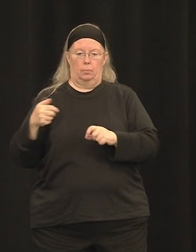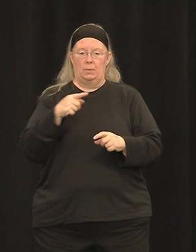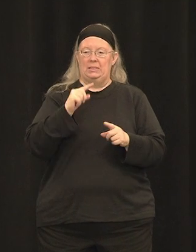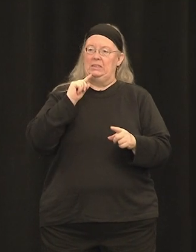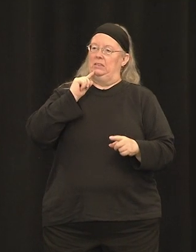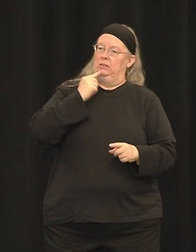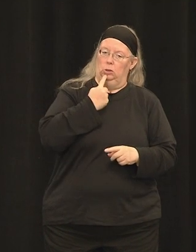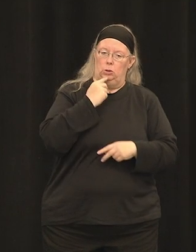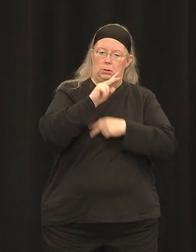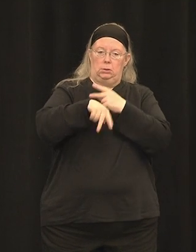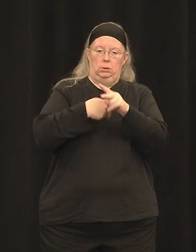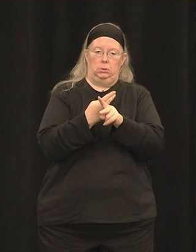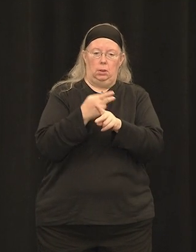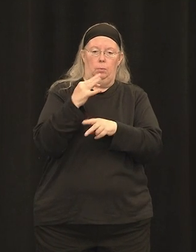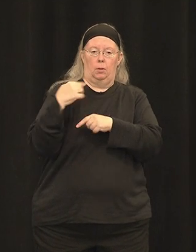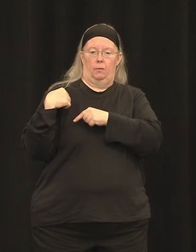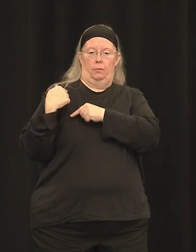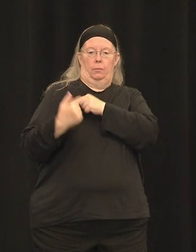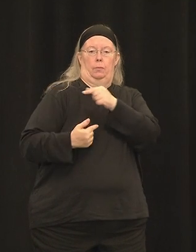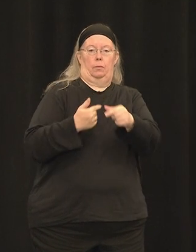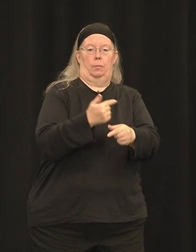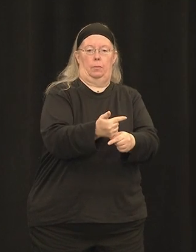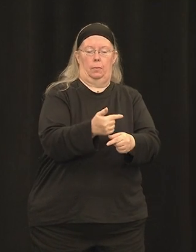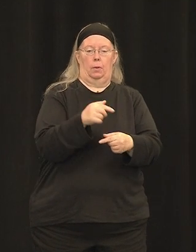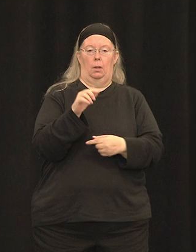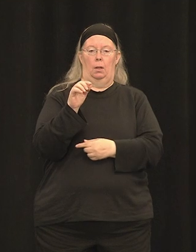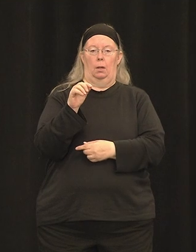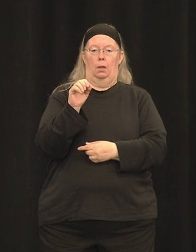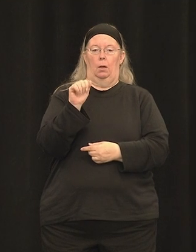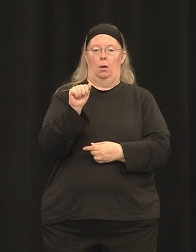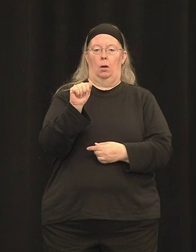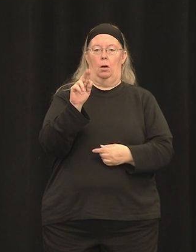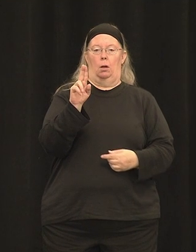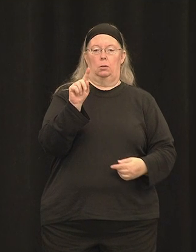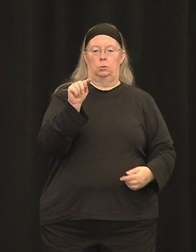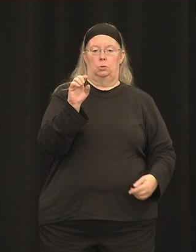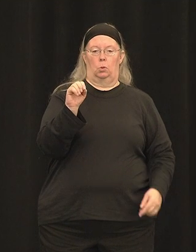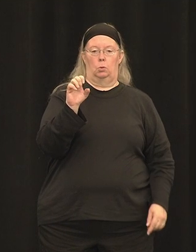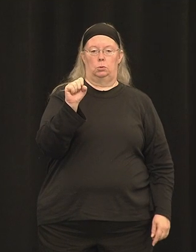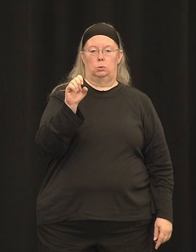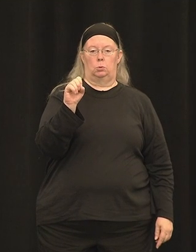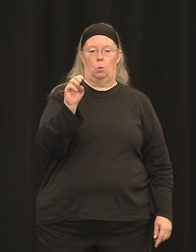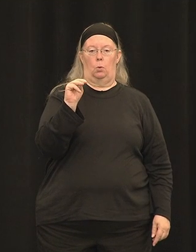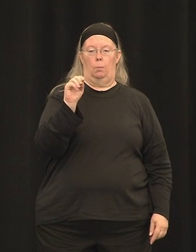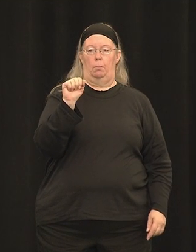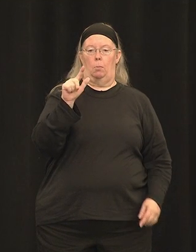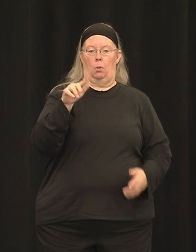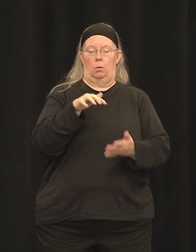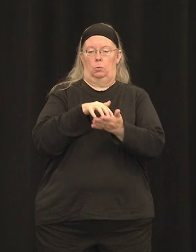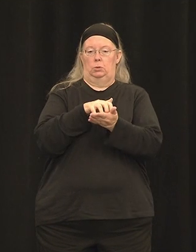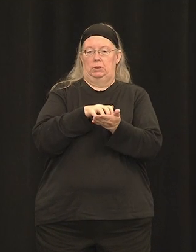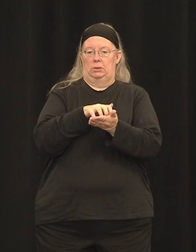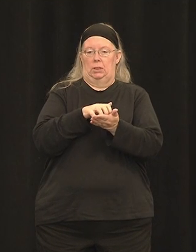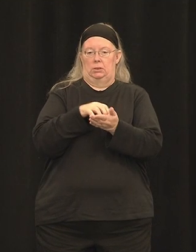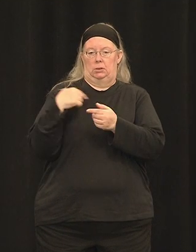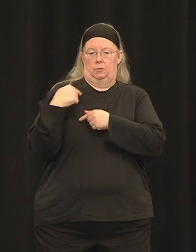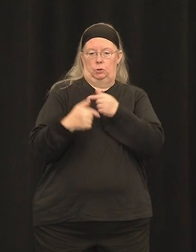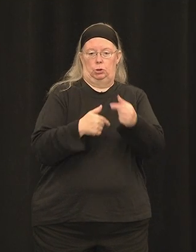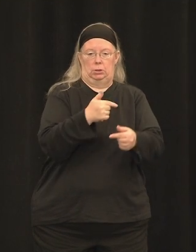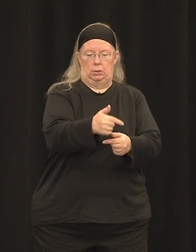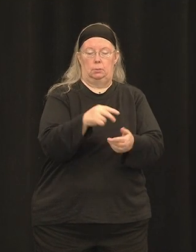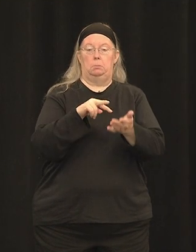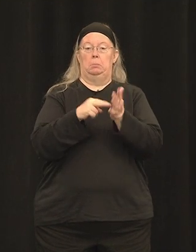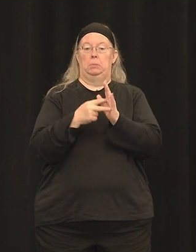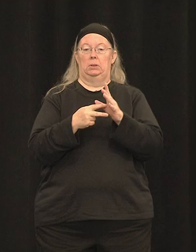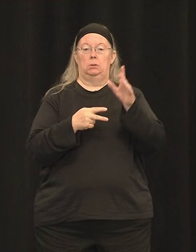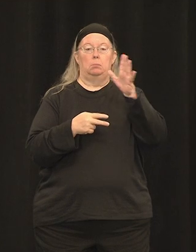in an autosomal recessive fashion. And as Jen mentioned earlier, that means you need to inherit one mutated copy of myosin 7A